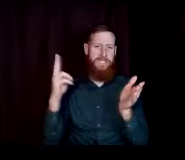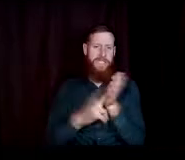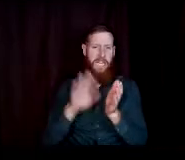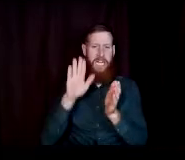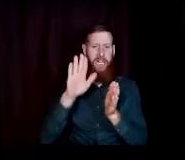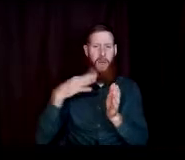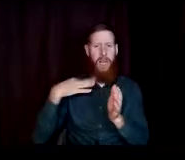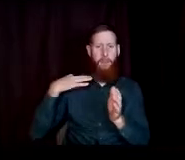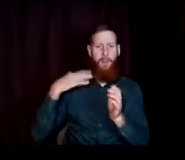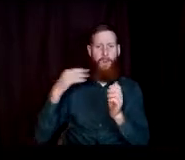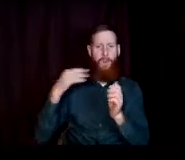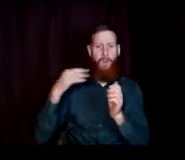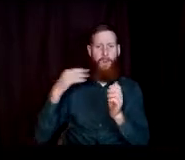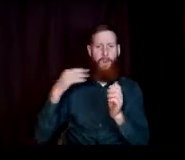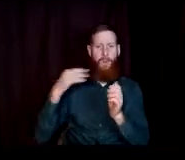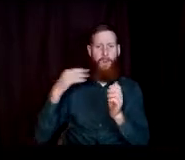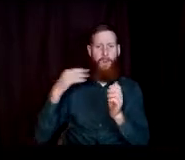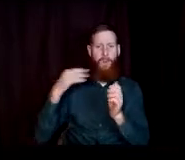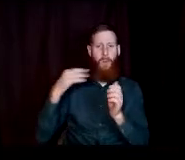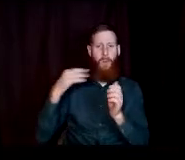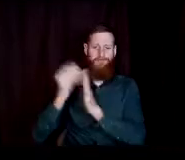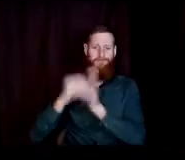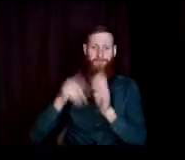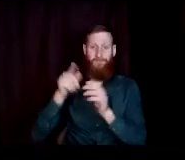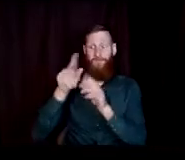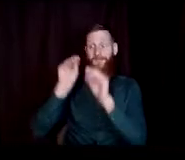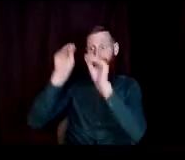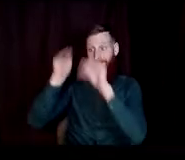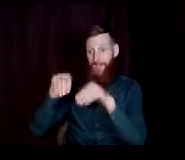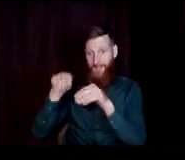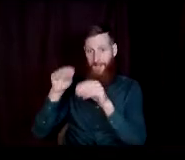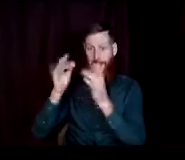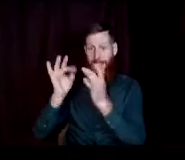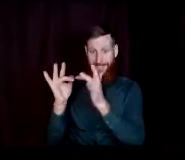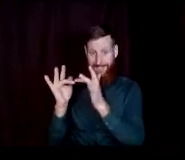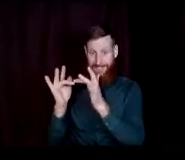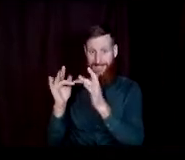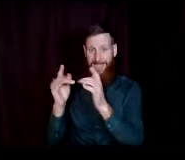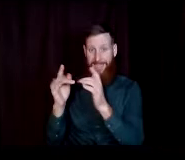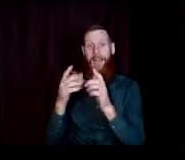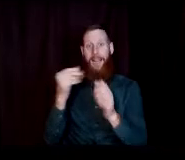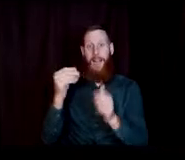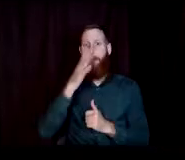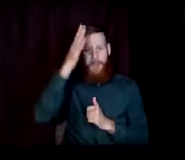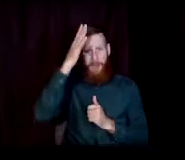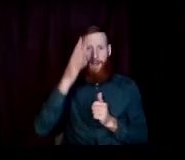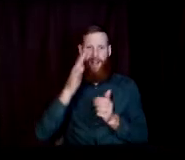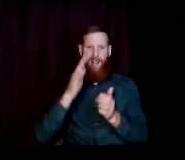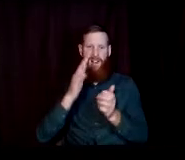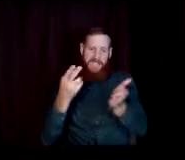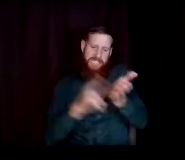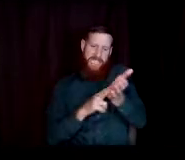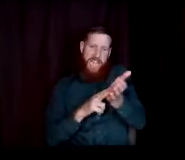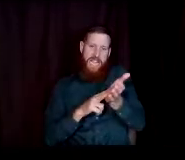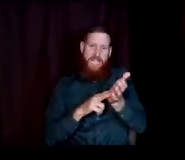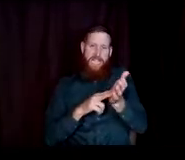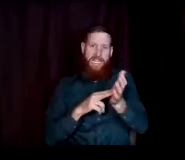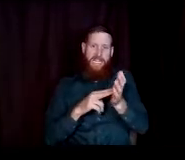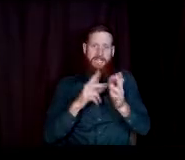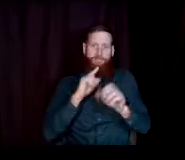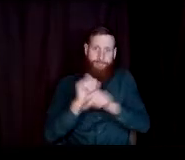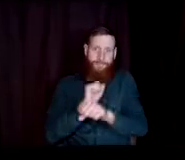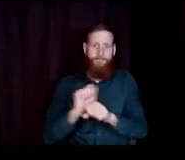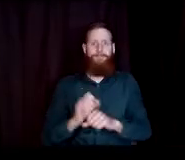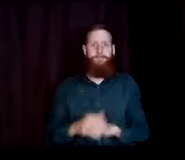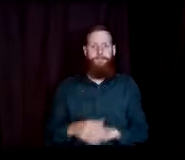paper application so you'll fill out your application online and your pay your parent will sign it physically the fsa